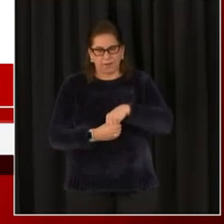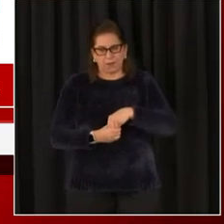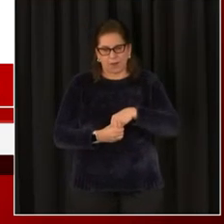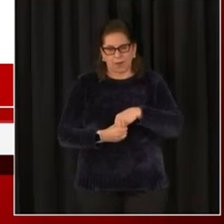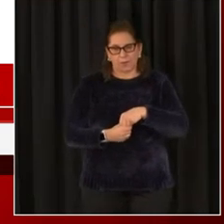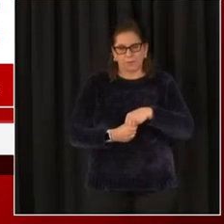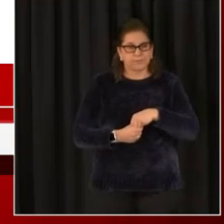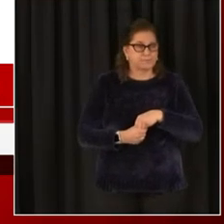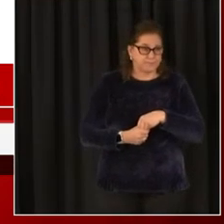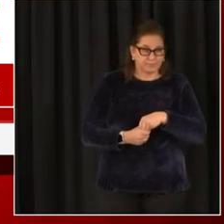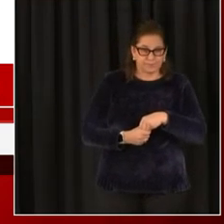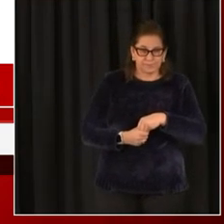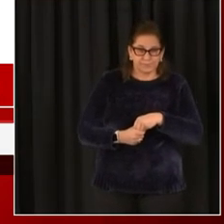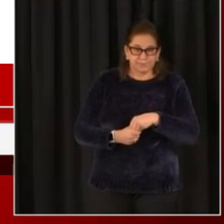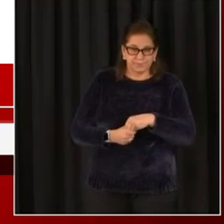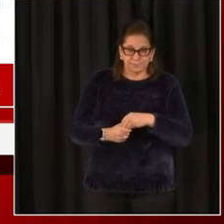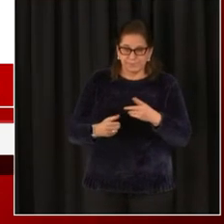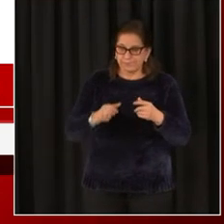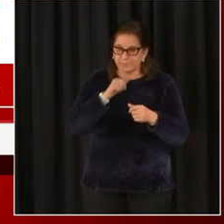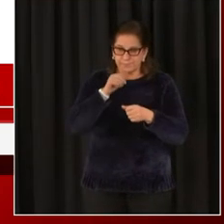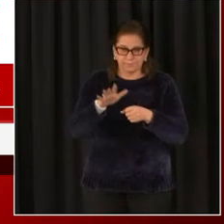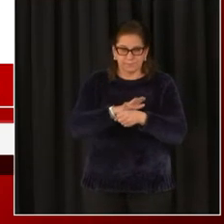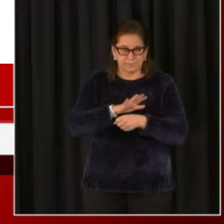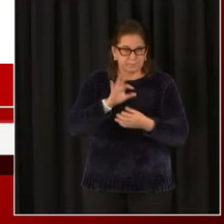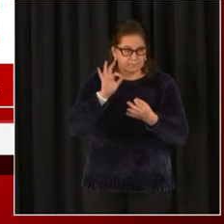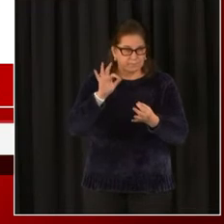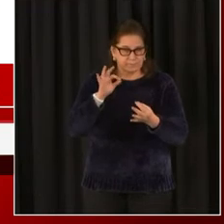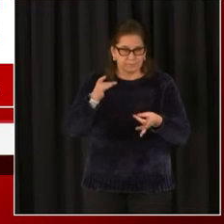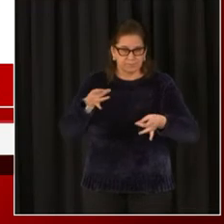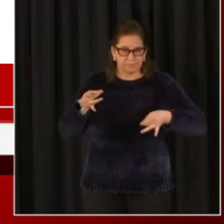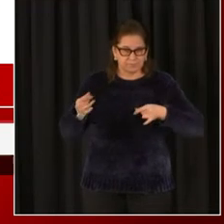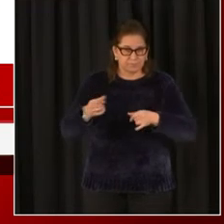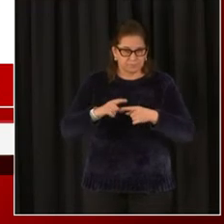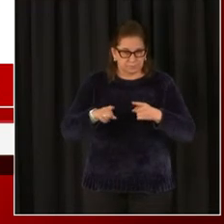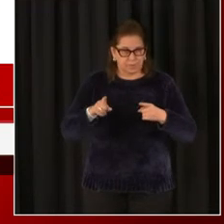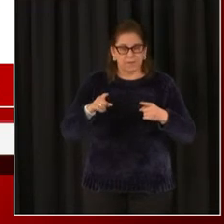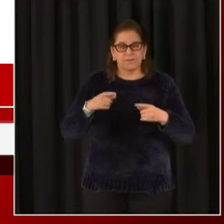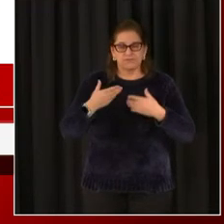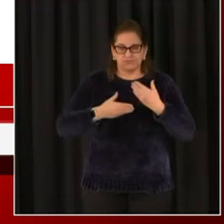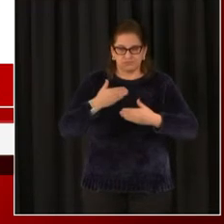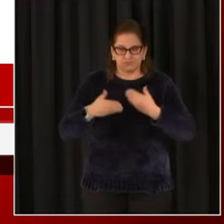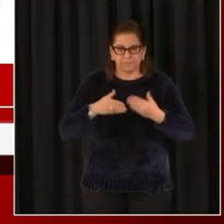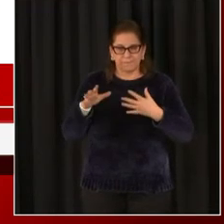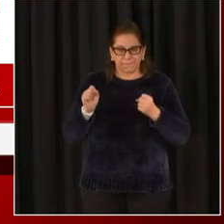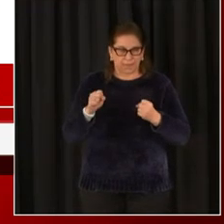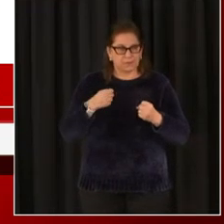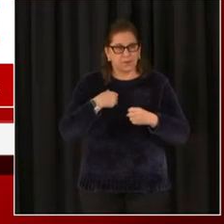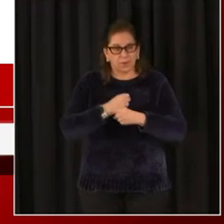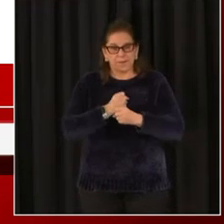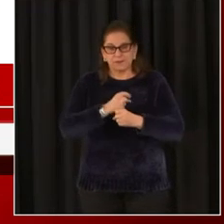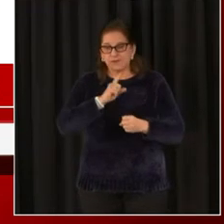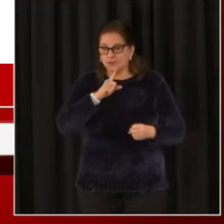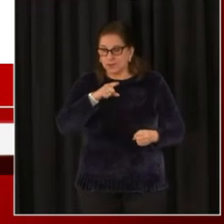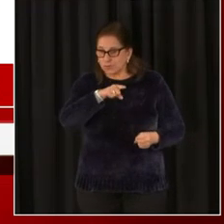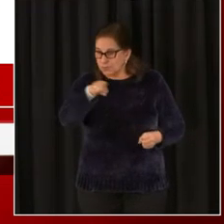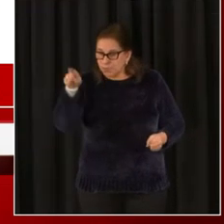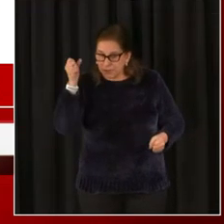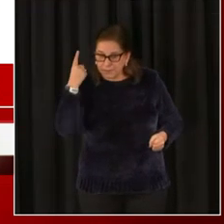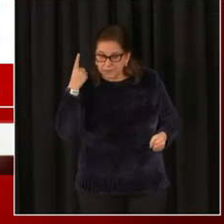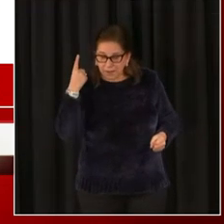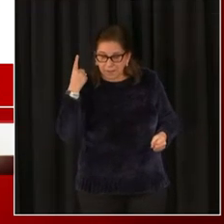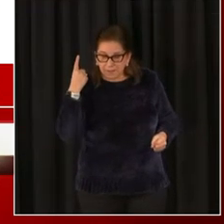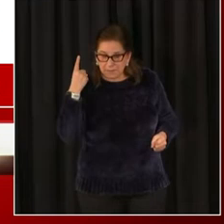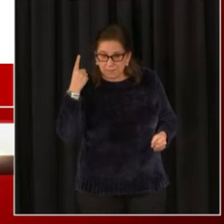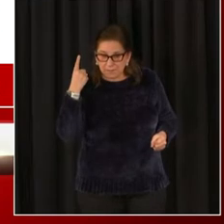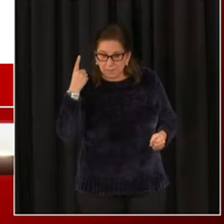say that the system that they use just won't help them get there to 24 hours. But I want you to make sure you understand as